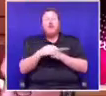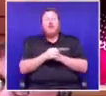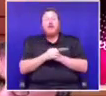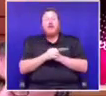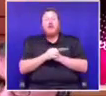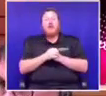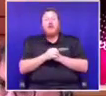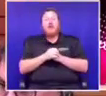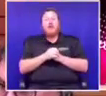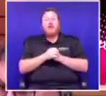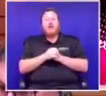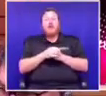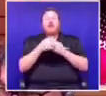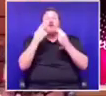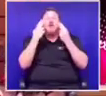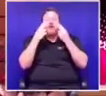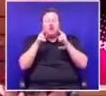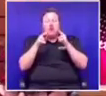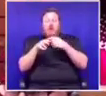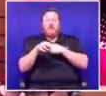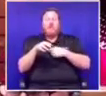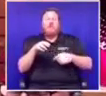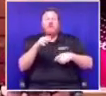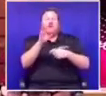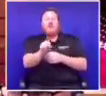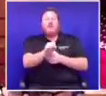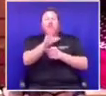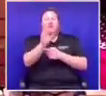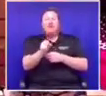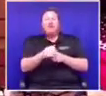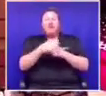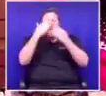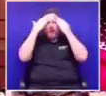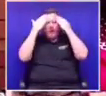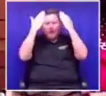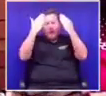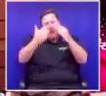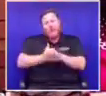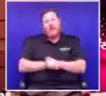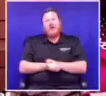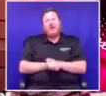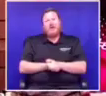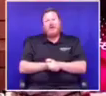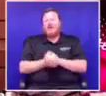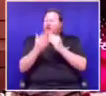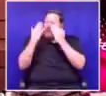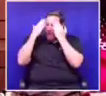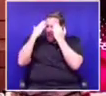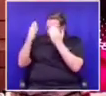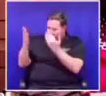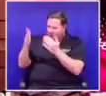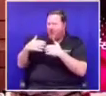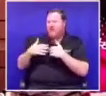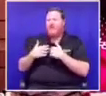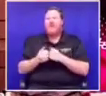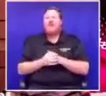Honorable President of the Republic of South Africa, Mahalo President. Mahalo Naguwe.